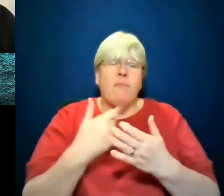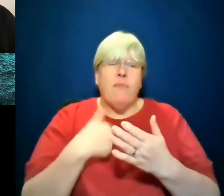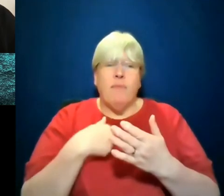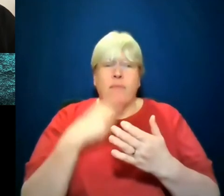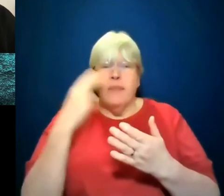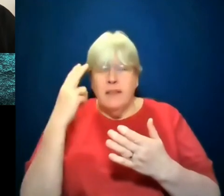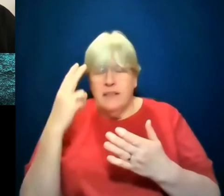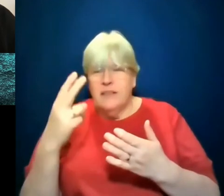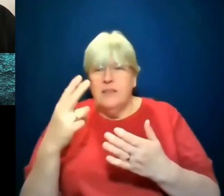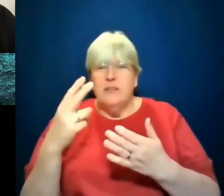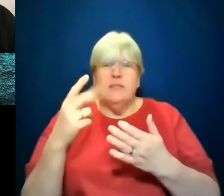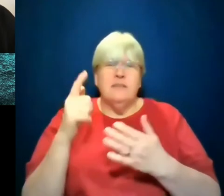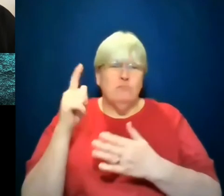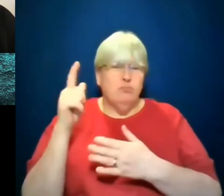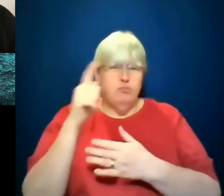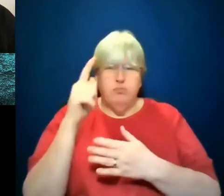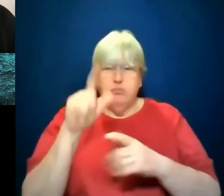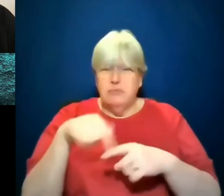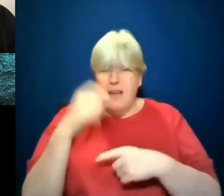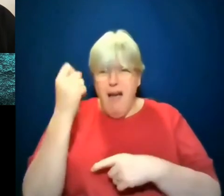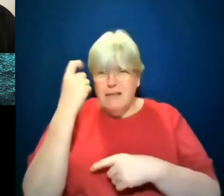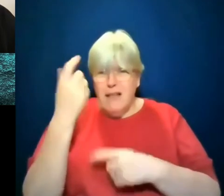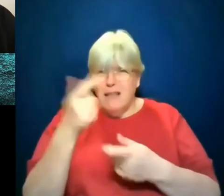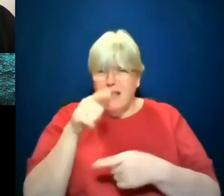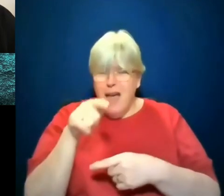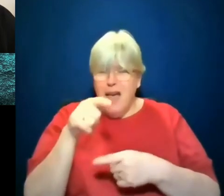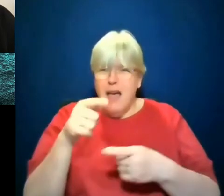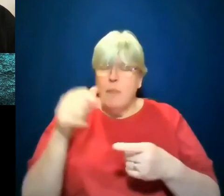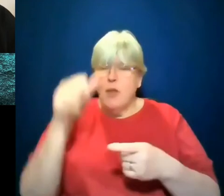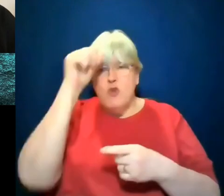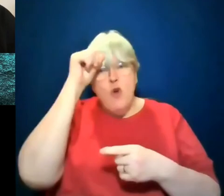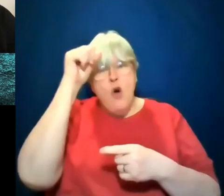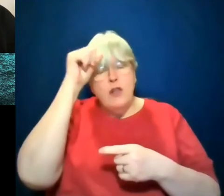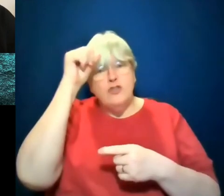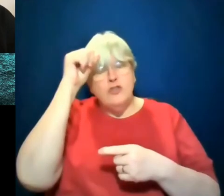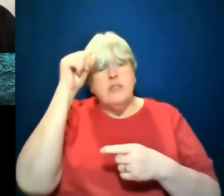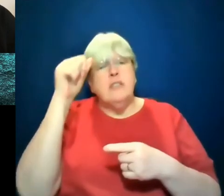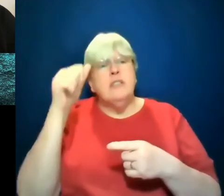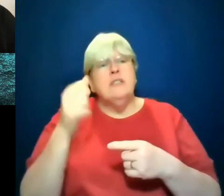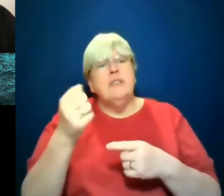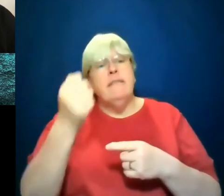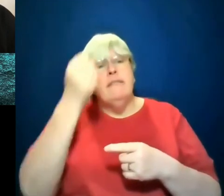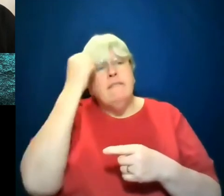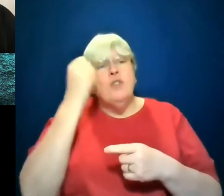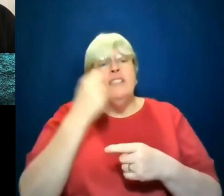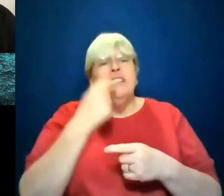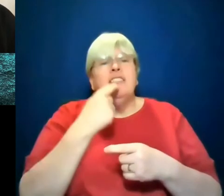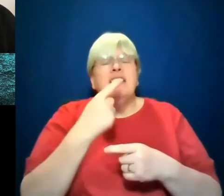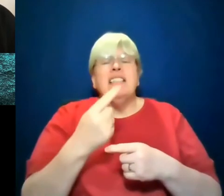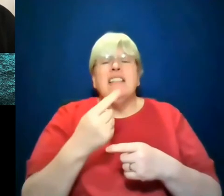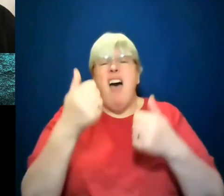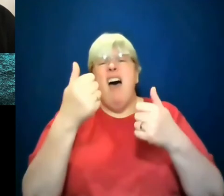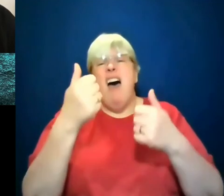and incomprehension, but also the knowledge that it is a foolishness to say that it never happened here. Because